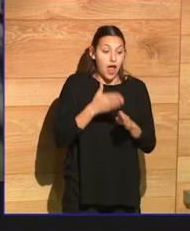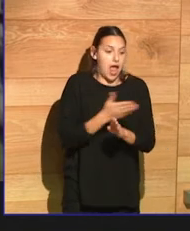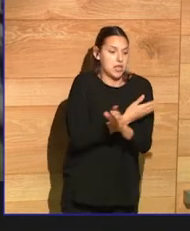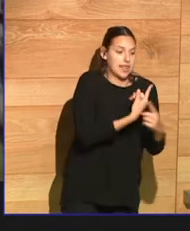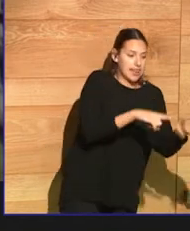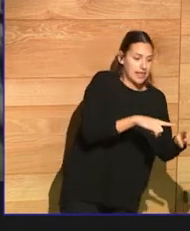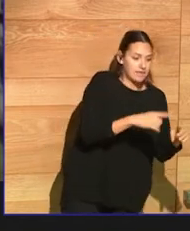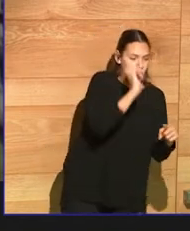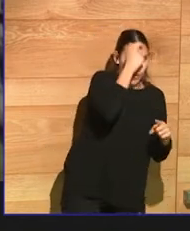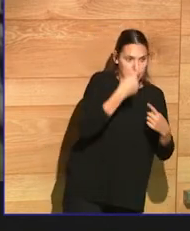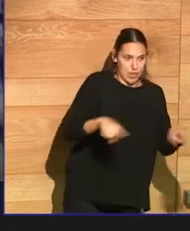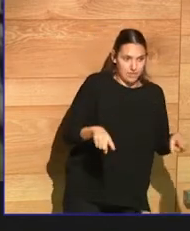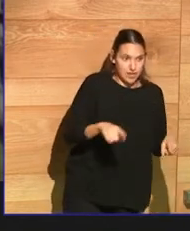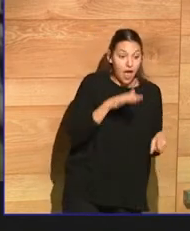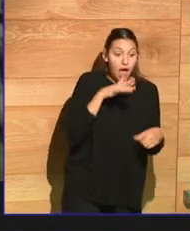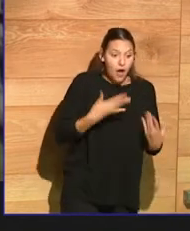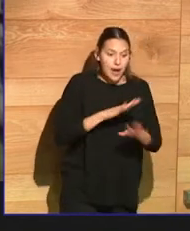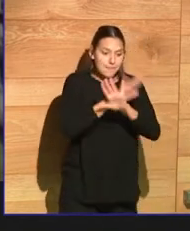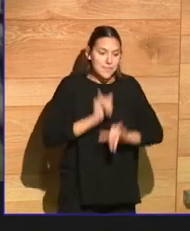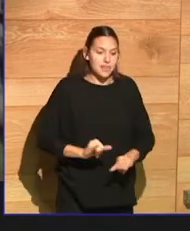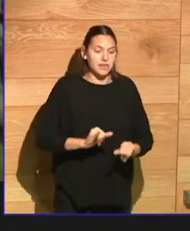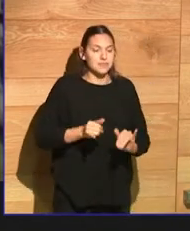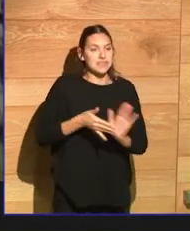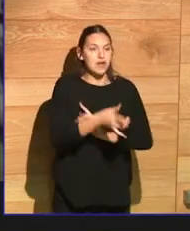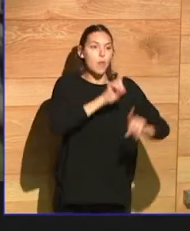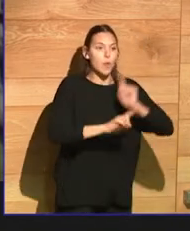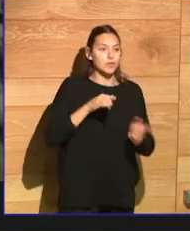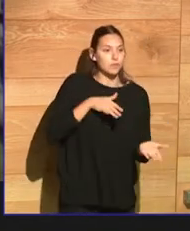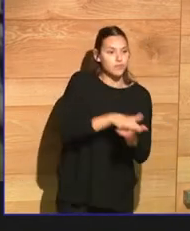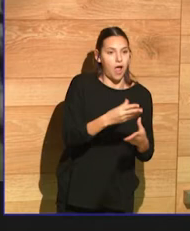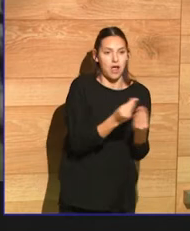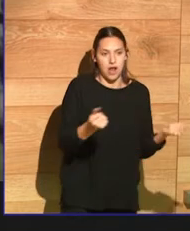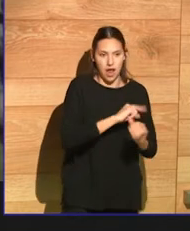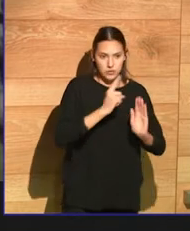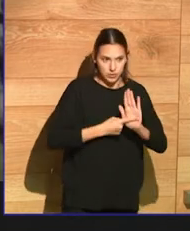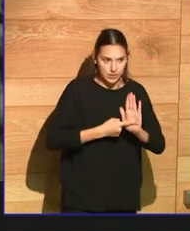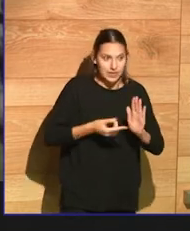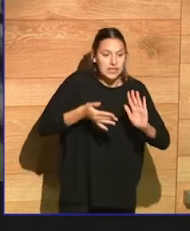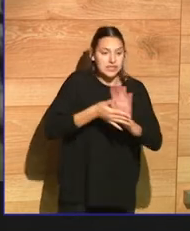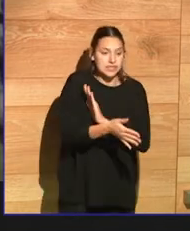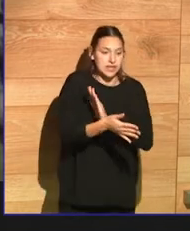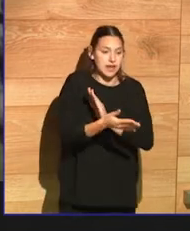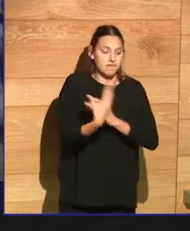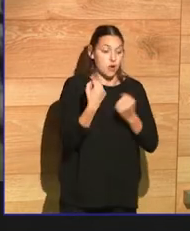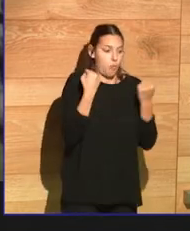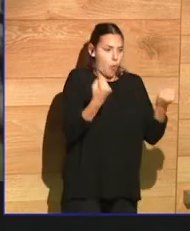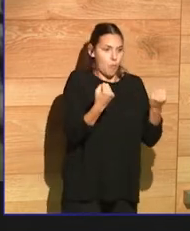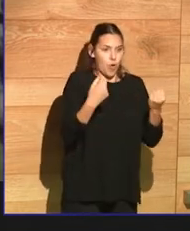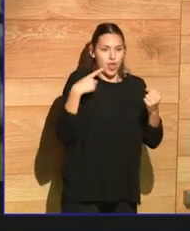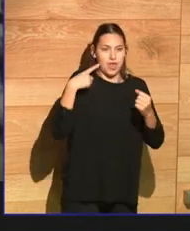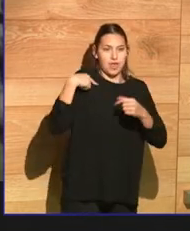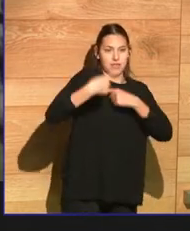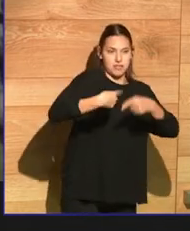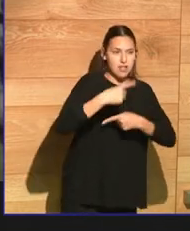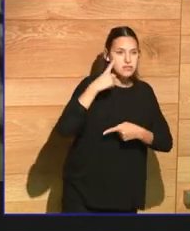suppression of traditional forms of power and complete control of the narrative. That's what peace looks like.